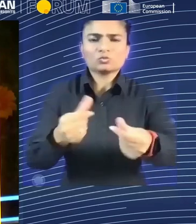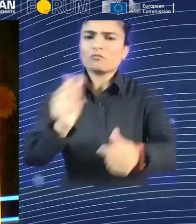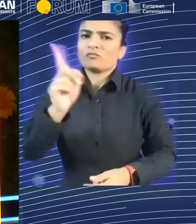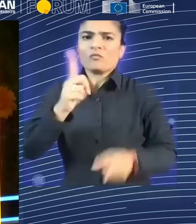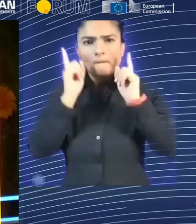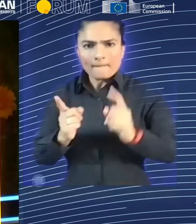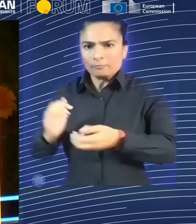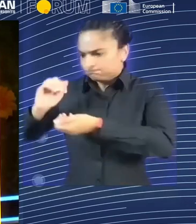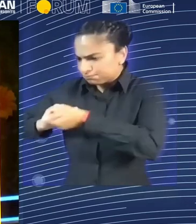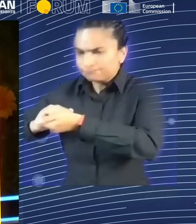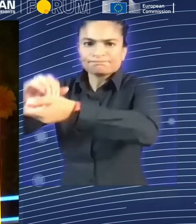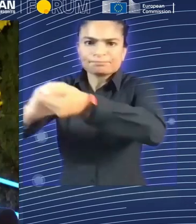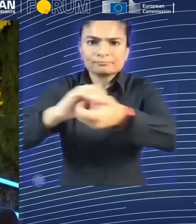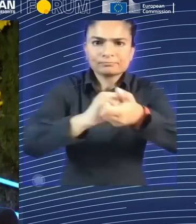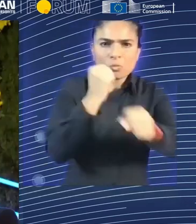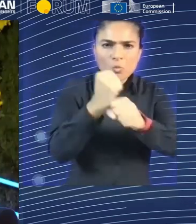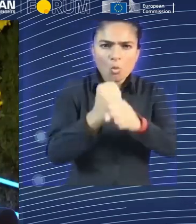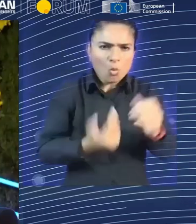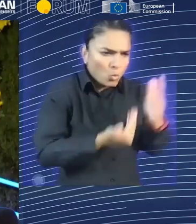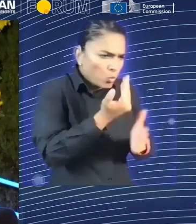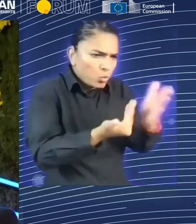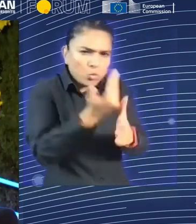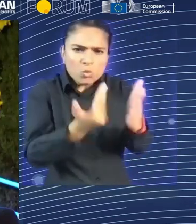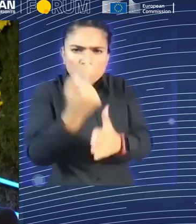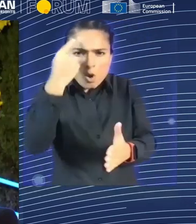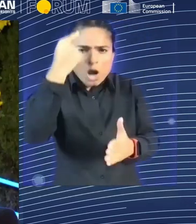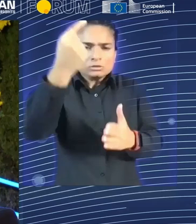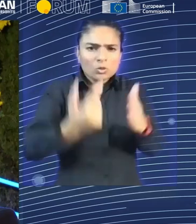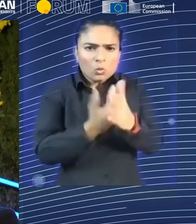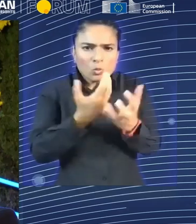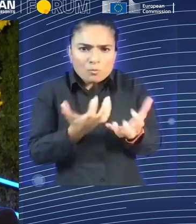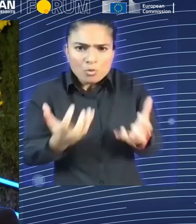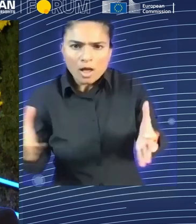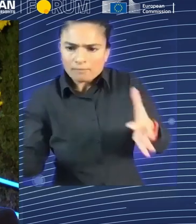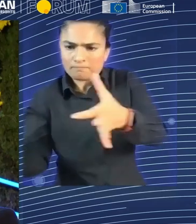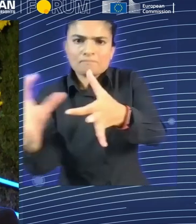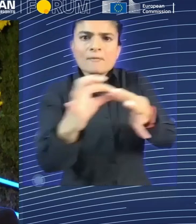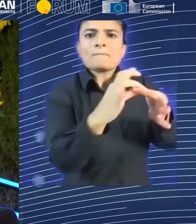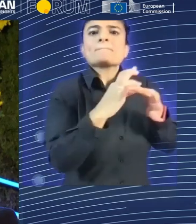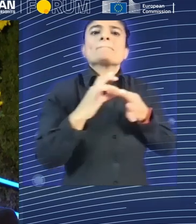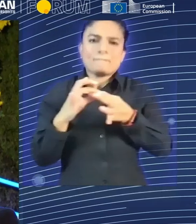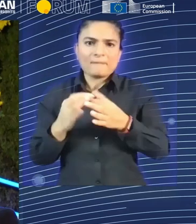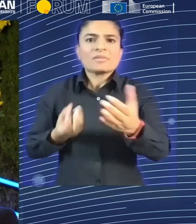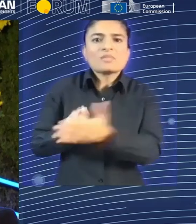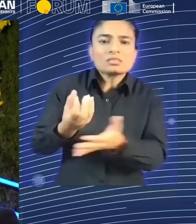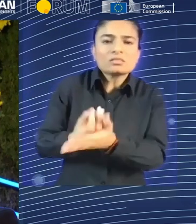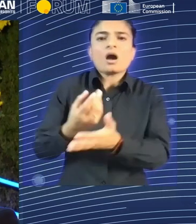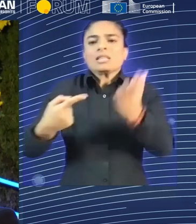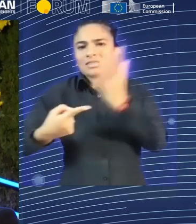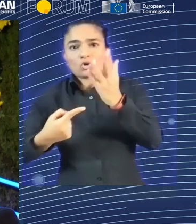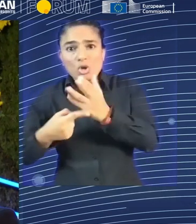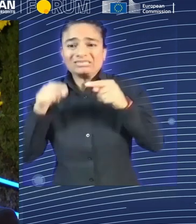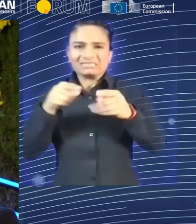those next big problems. Right. Let's go on this sort of second round of the questions when we're going to focus more on some effective